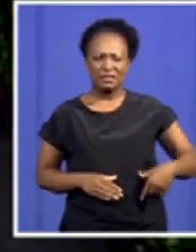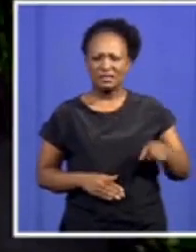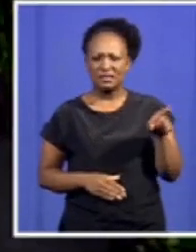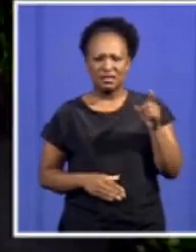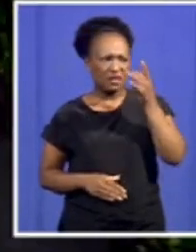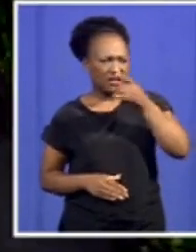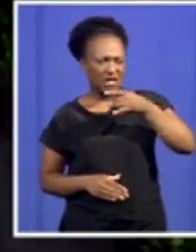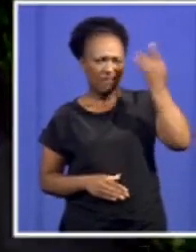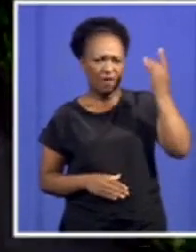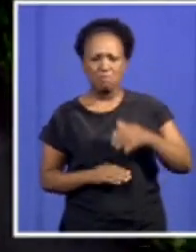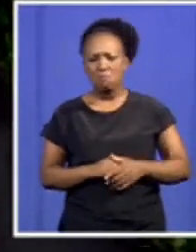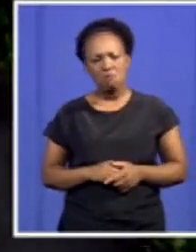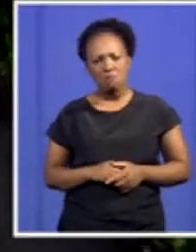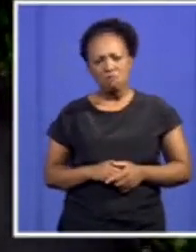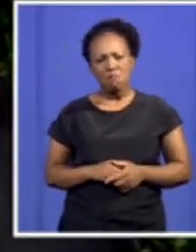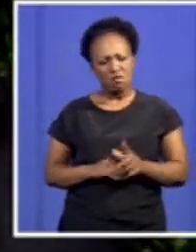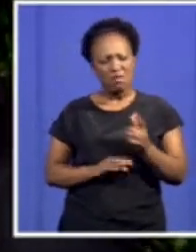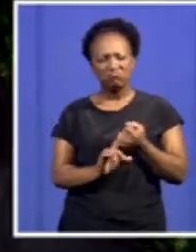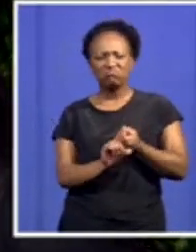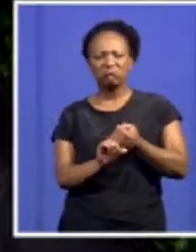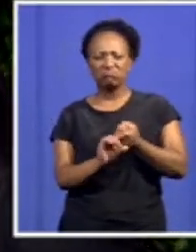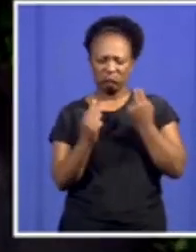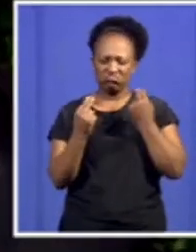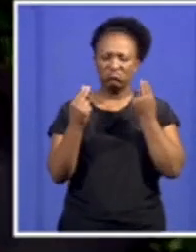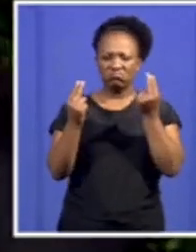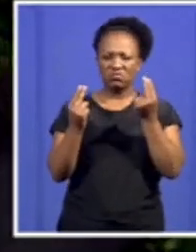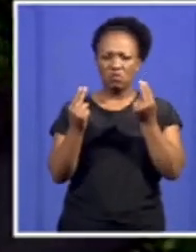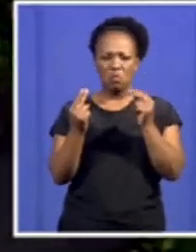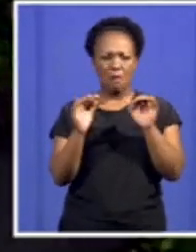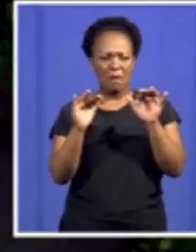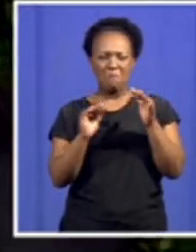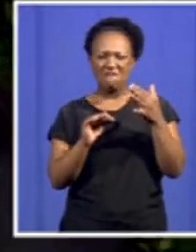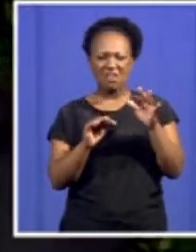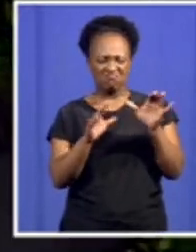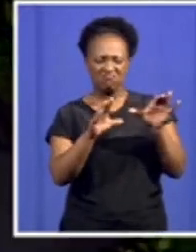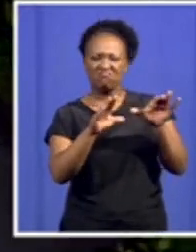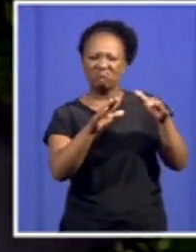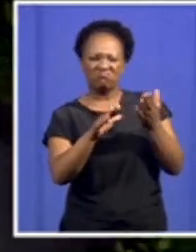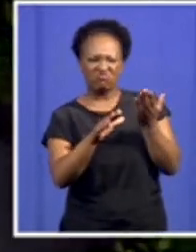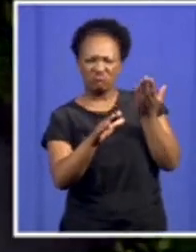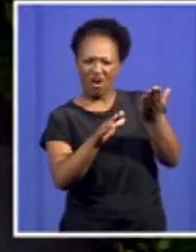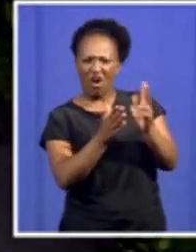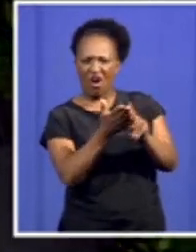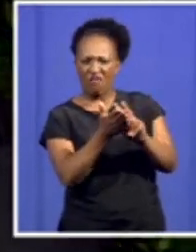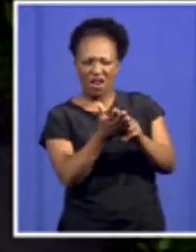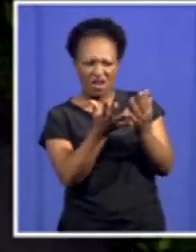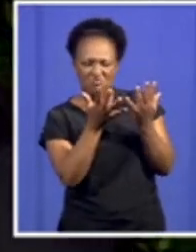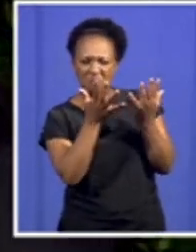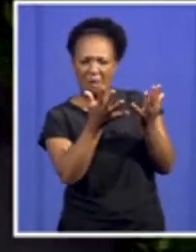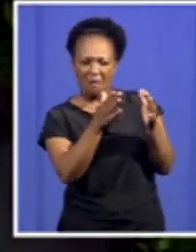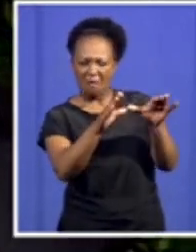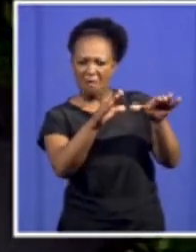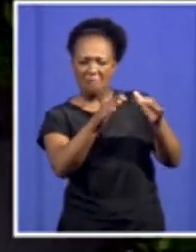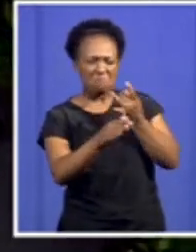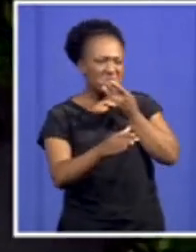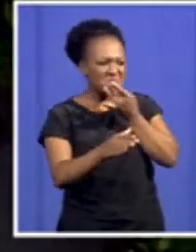that those that would have subjected him in that process to tribal insults do not represent